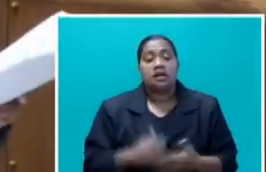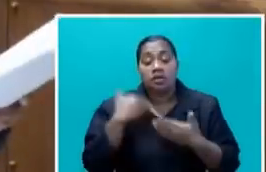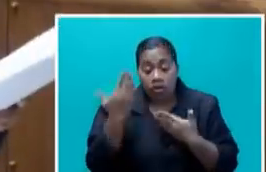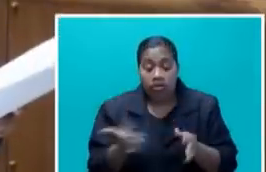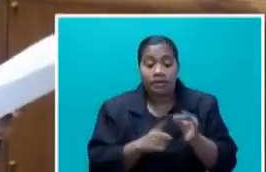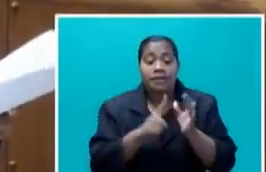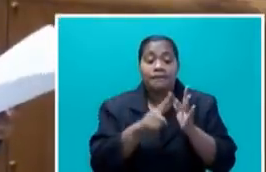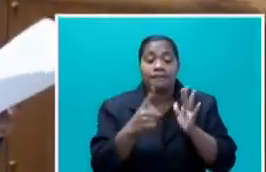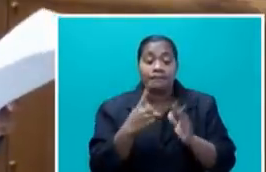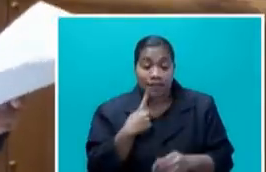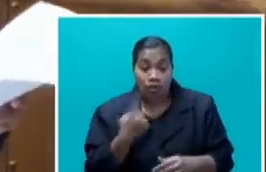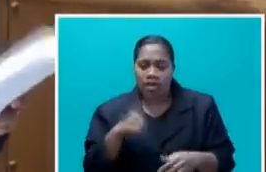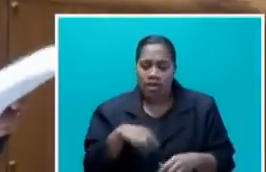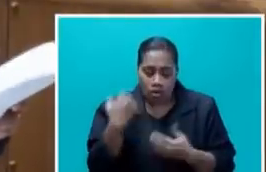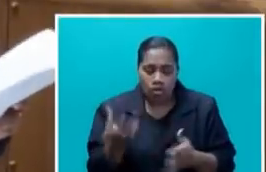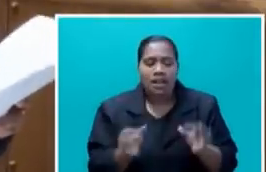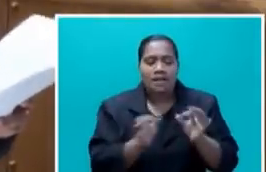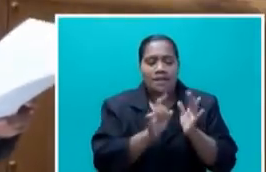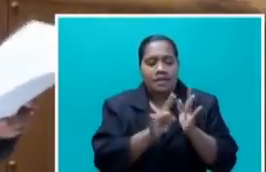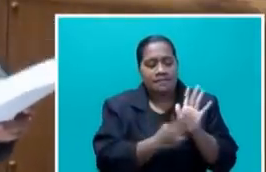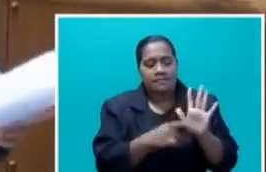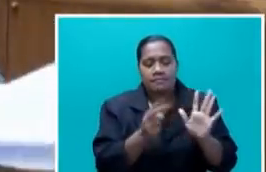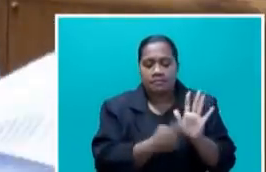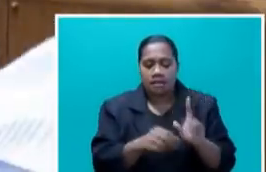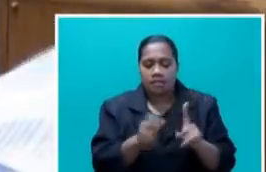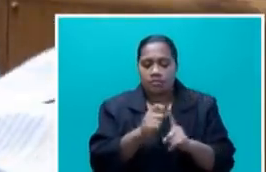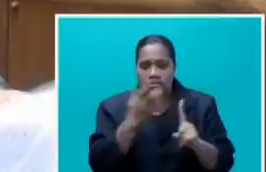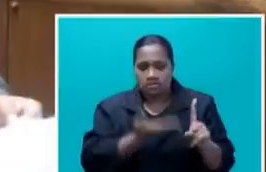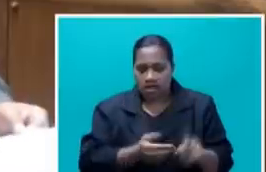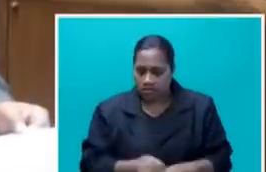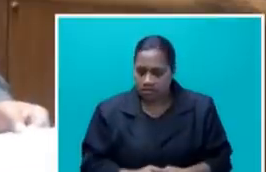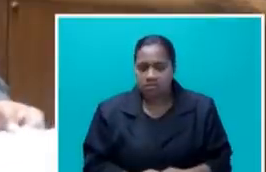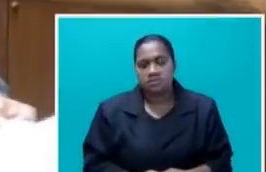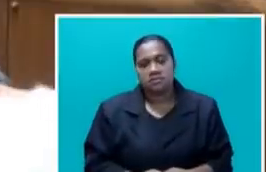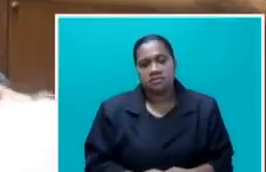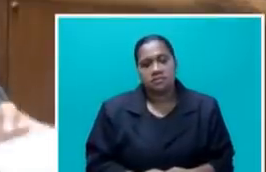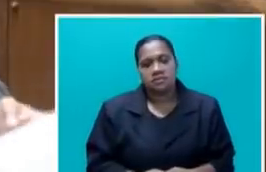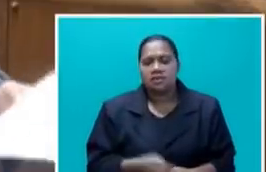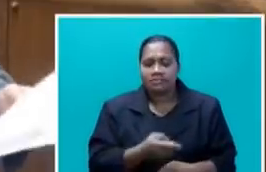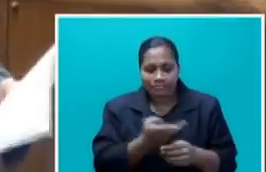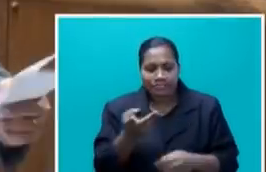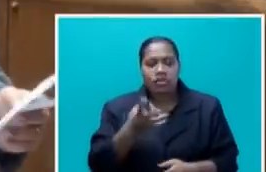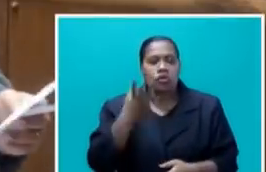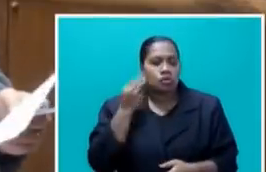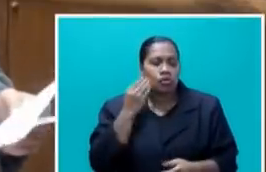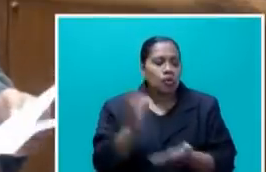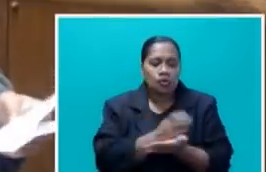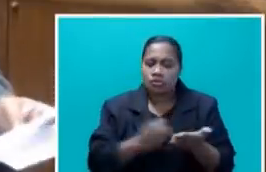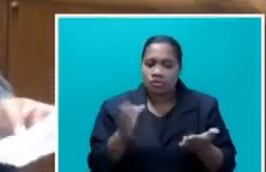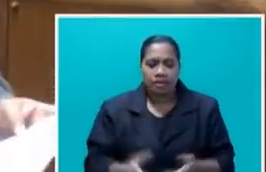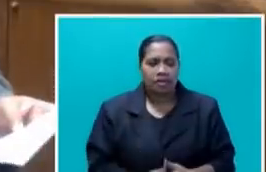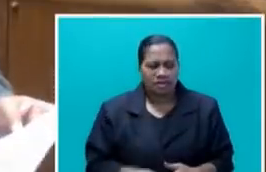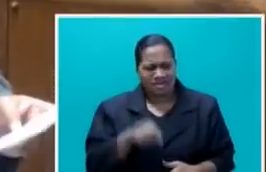Honorable Biman Prasad, at least as sugar consumers. But this is not something new. This